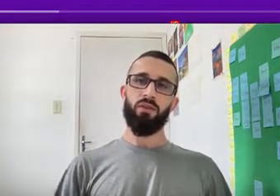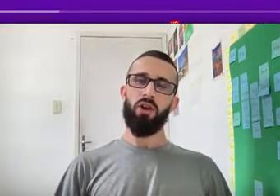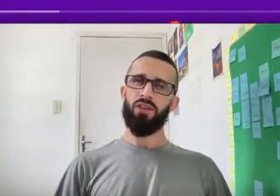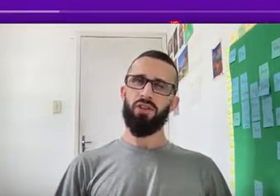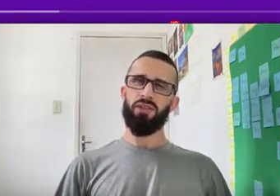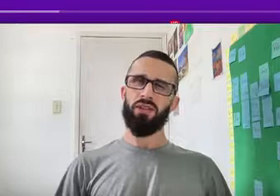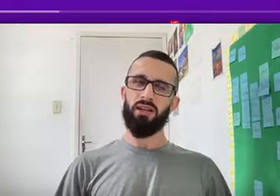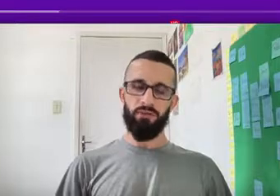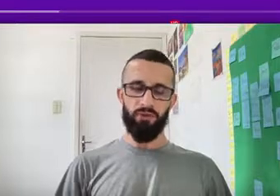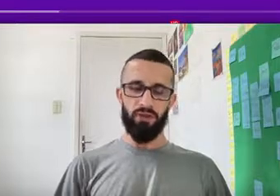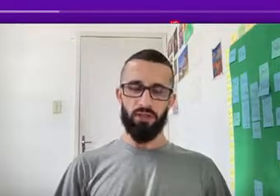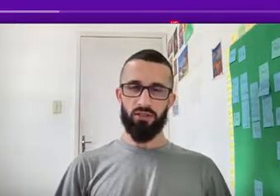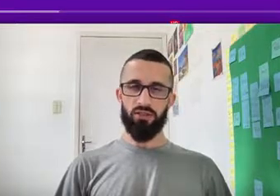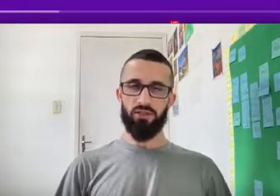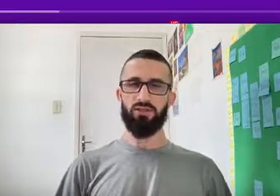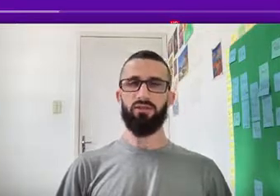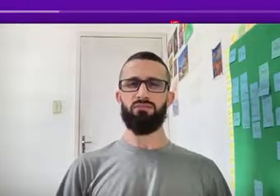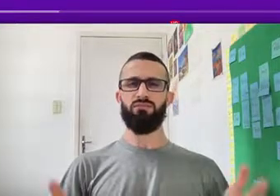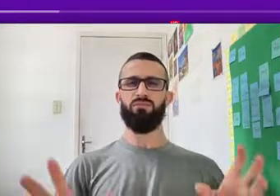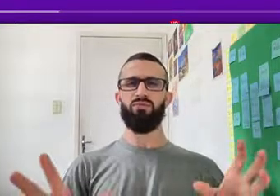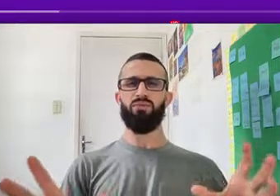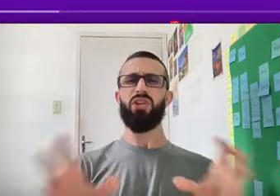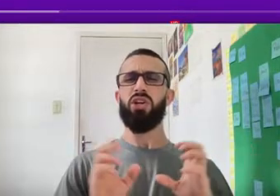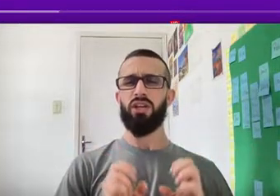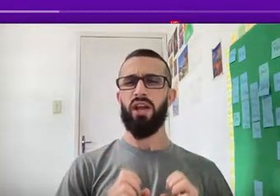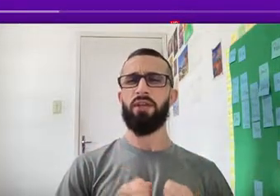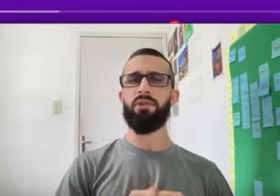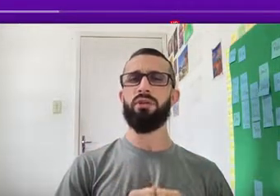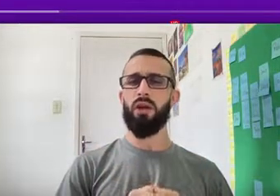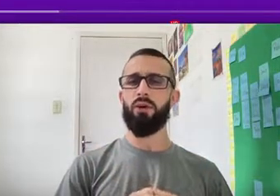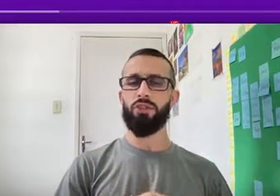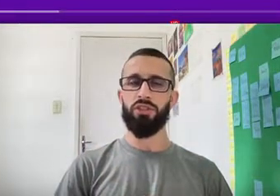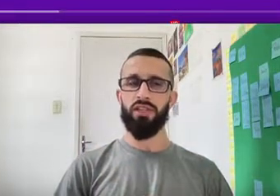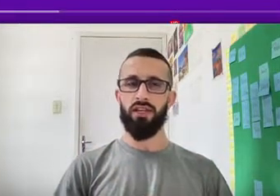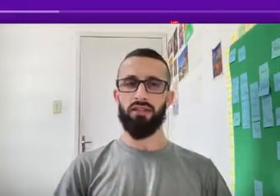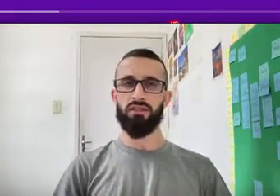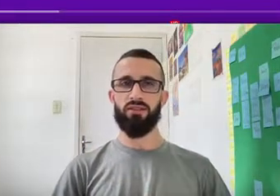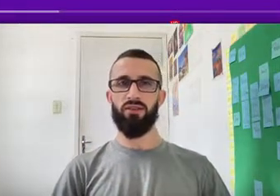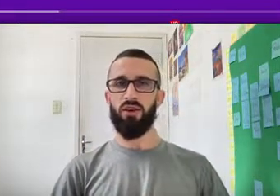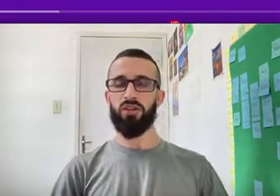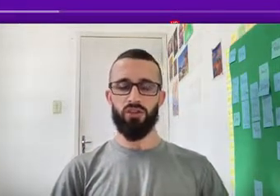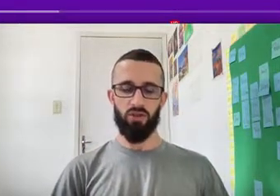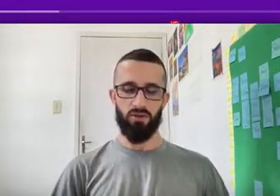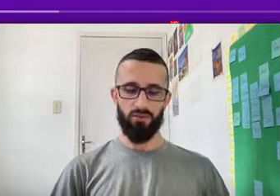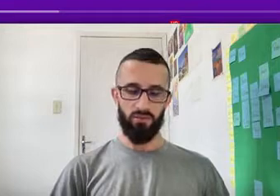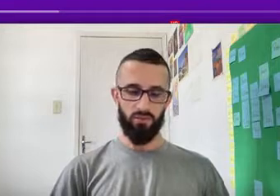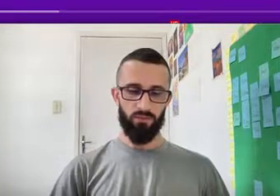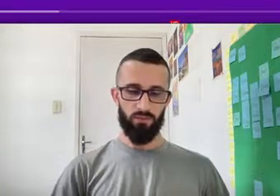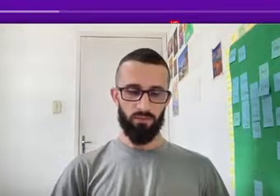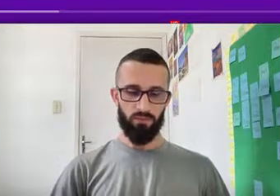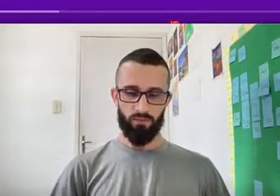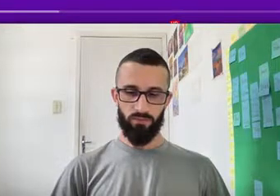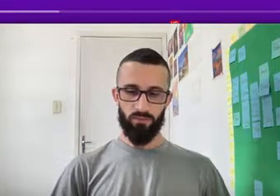Olha Só O Que Ela Fez Look Have A Look At What She Did Olha Só